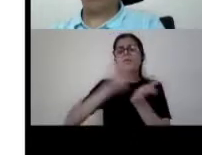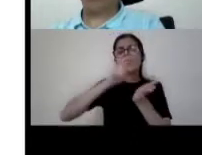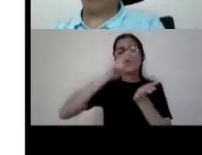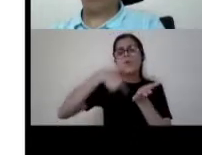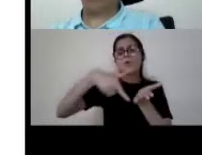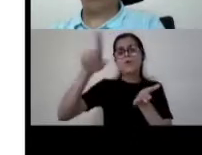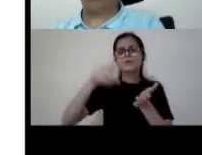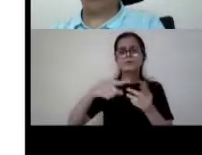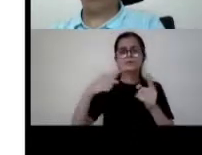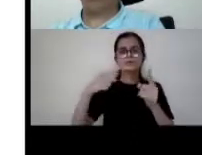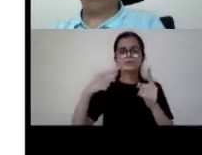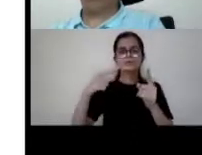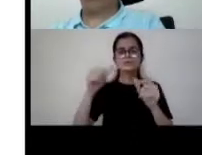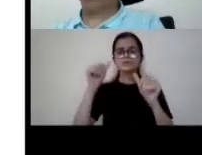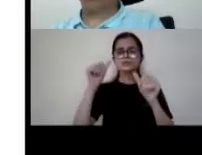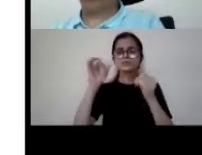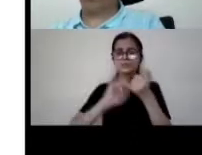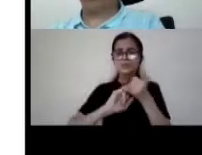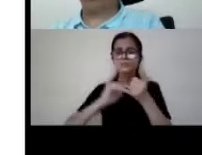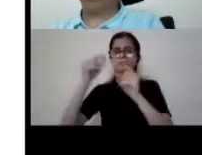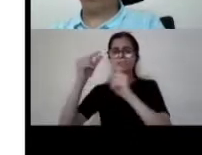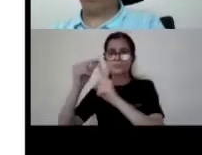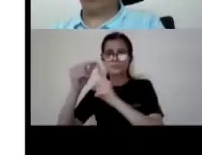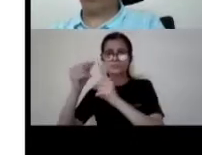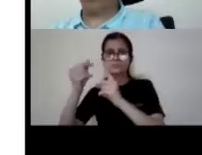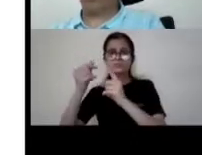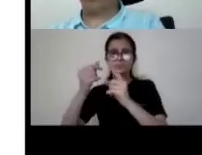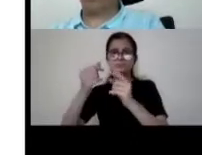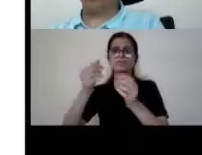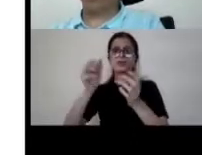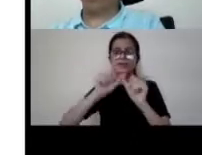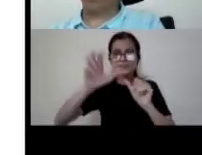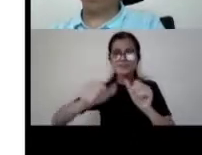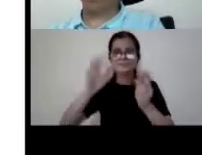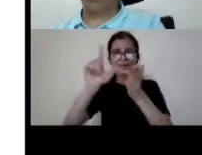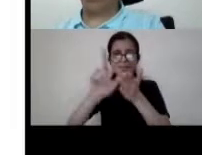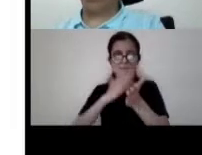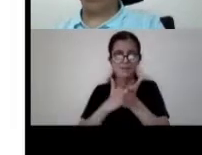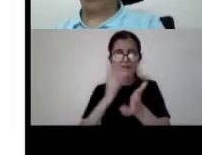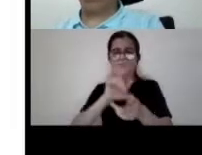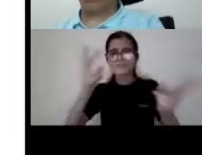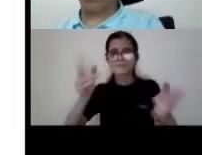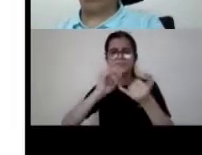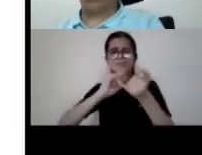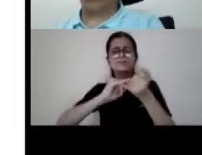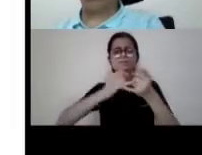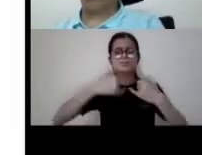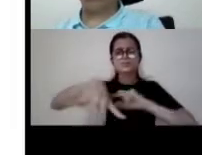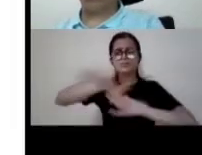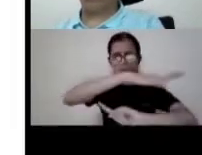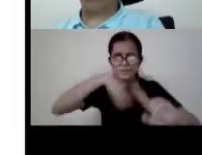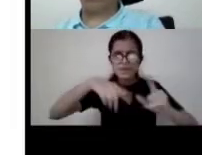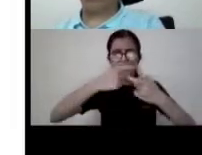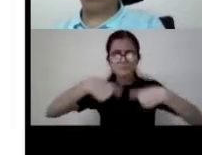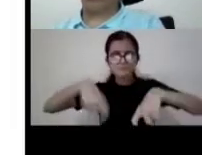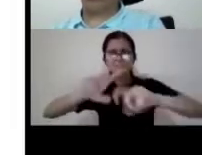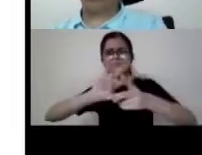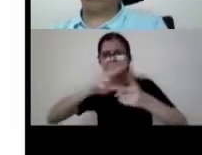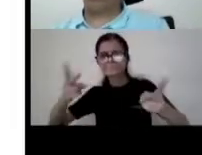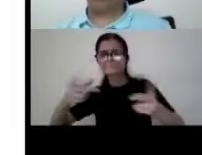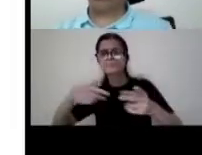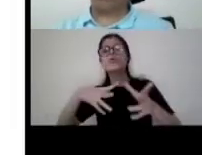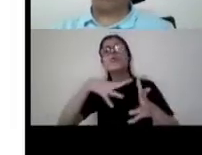by tcs access infinity because the industry government civil society all of the organizations have come together